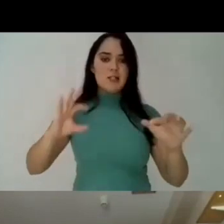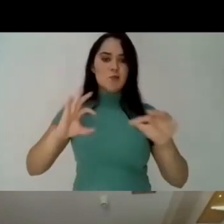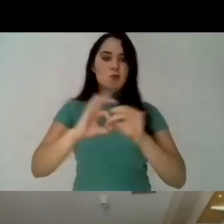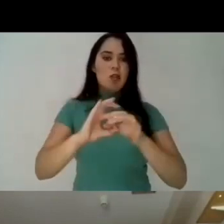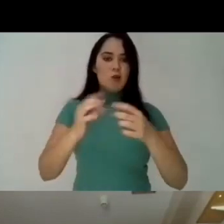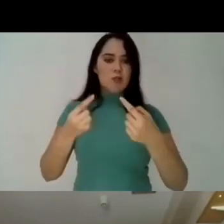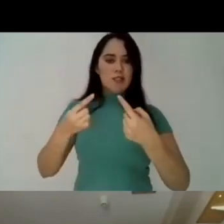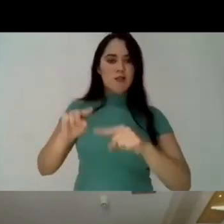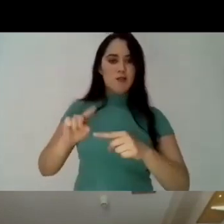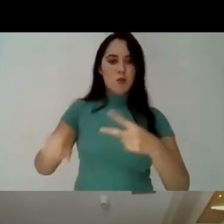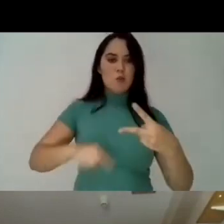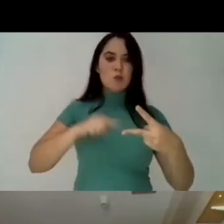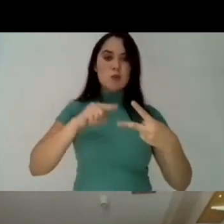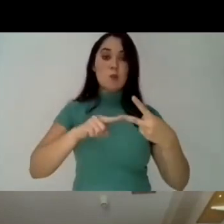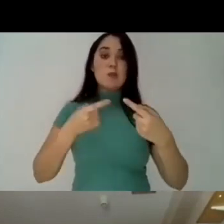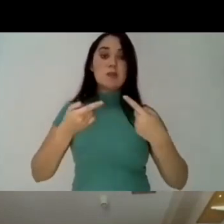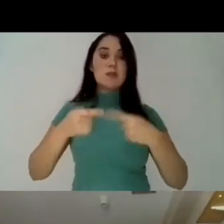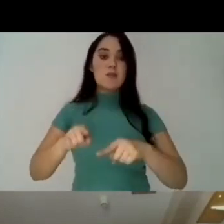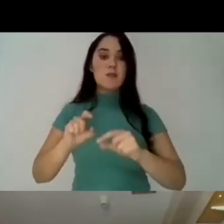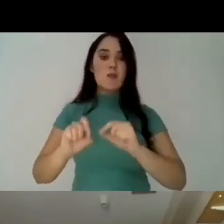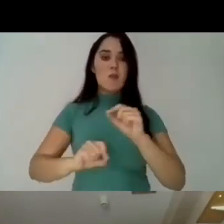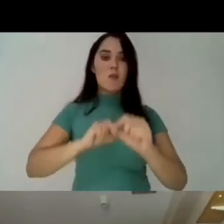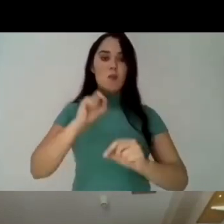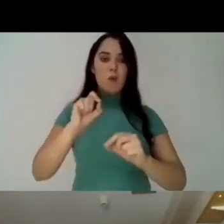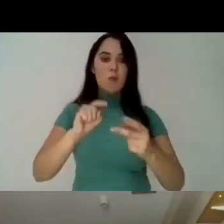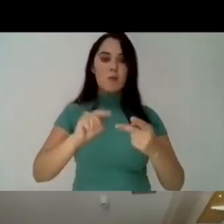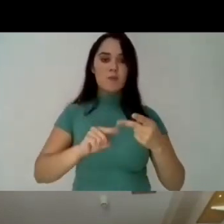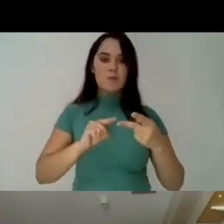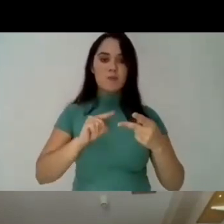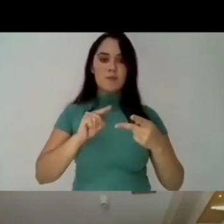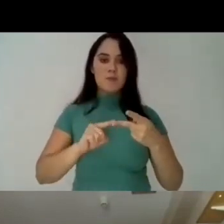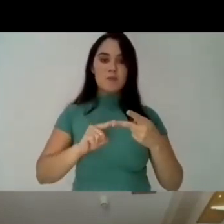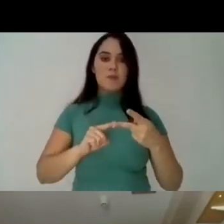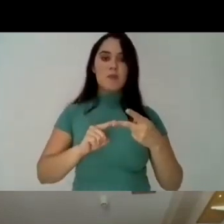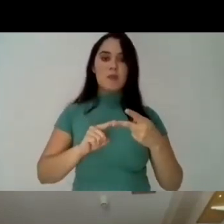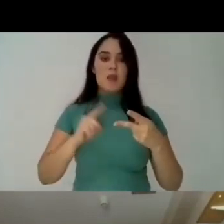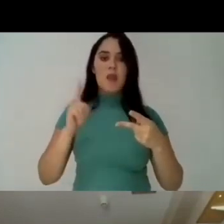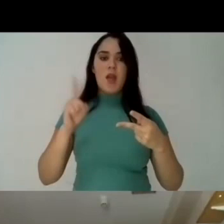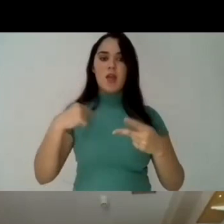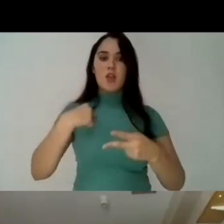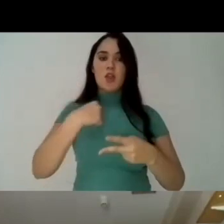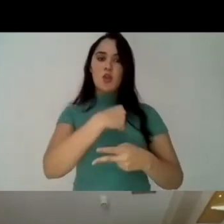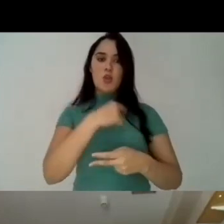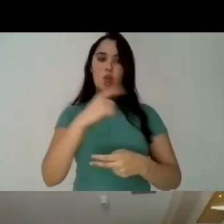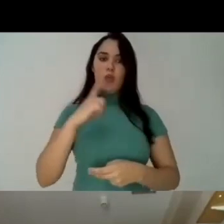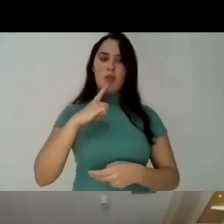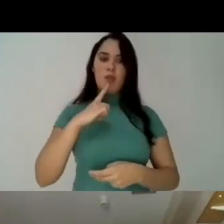i believe that this is the challenge for the student movement nowadays